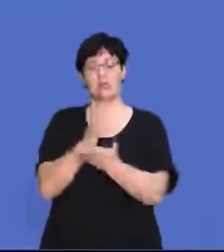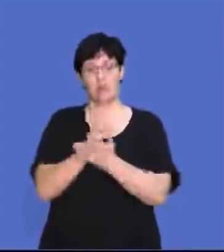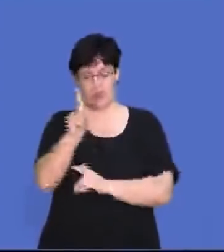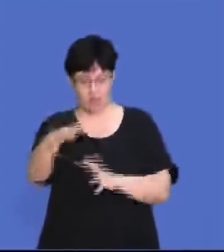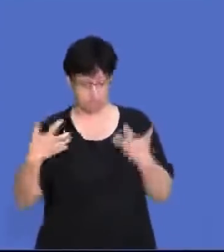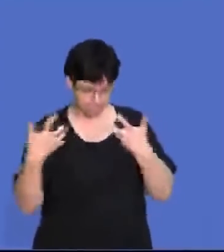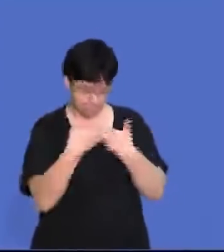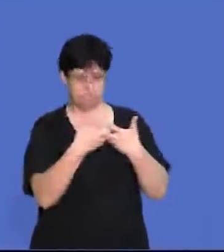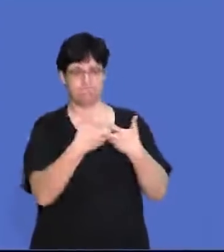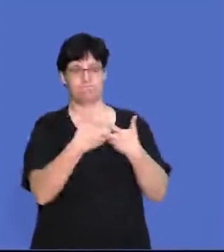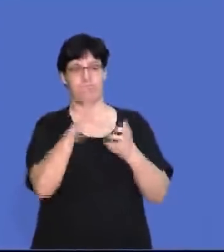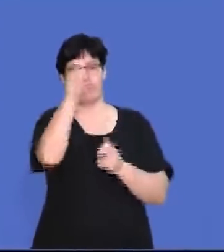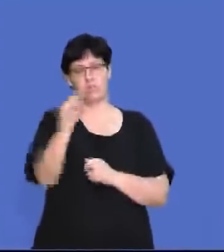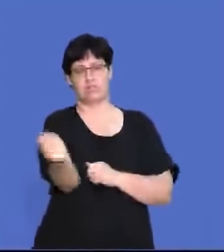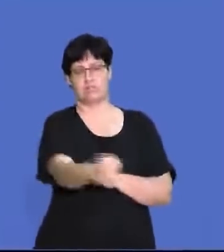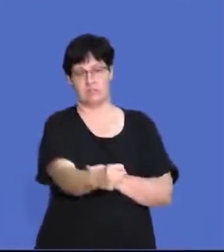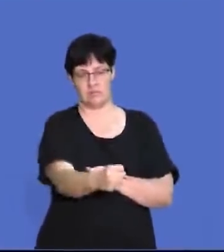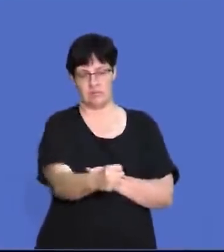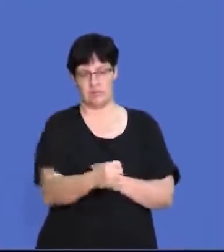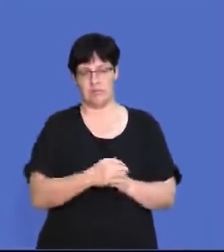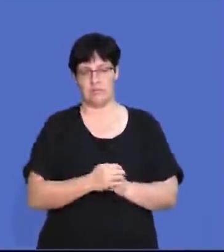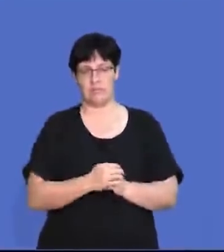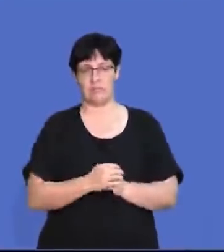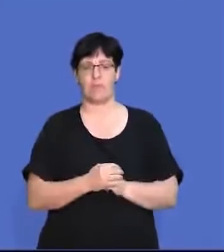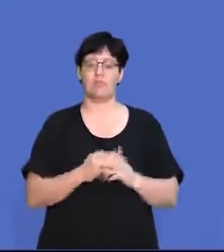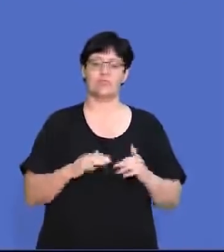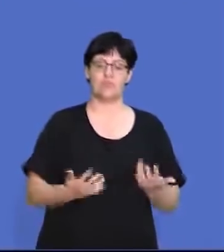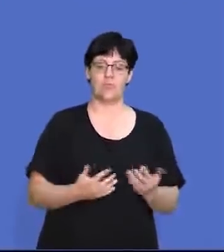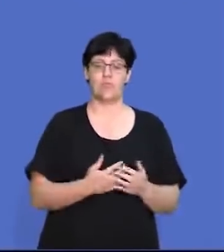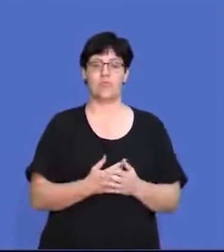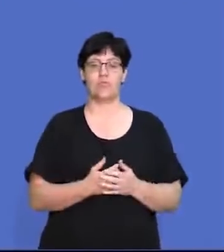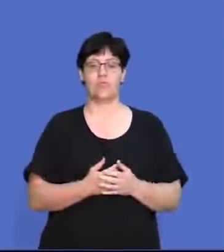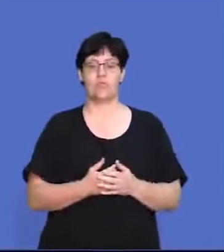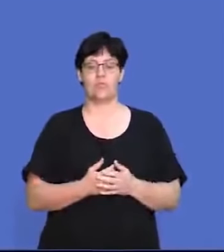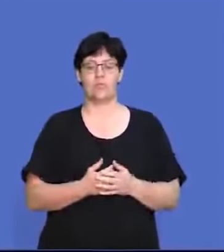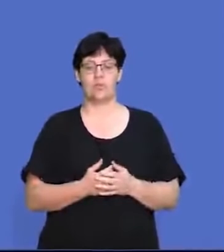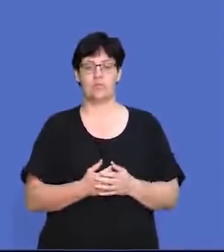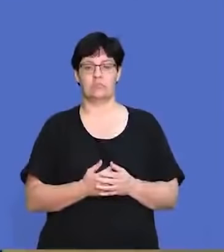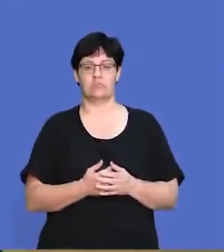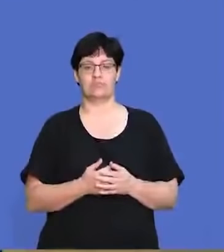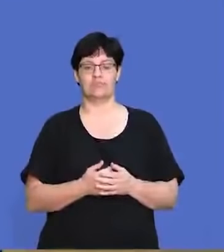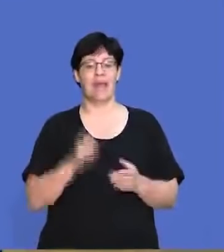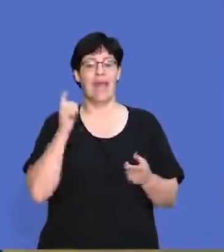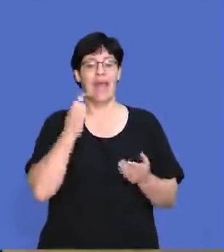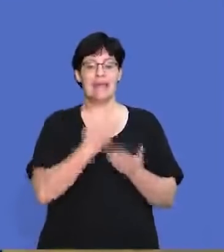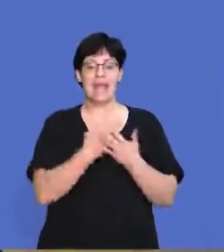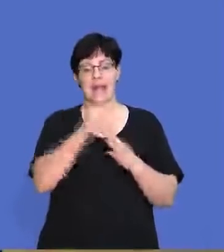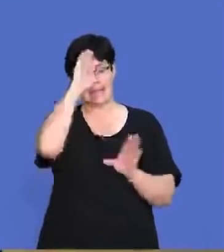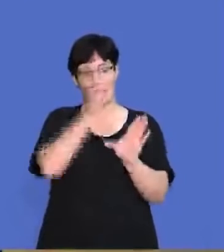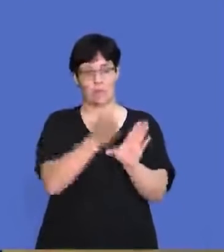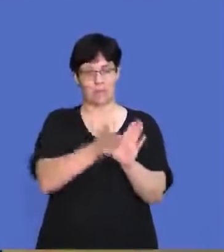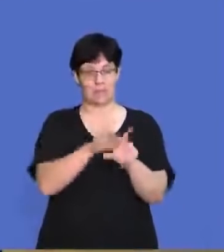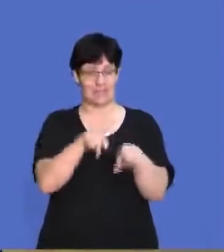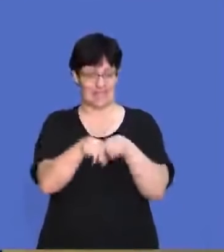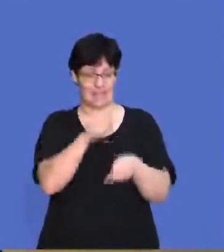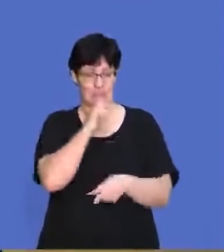to ensure that there are suitable candidates are appointed. So you can only use